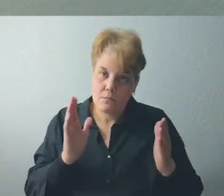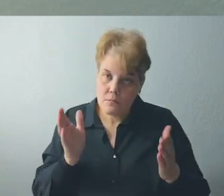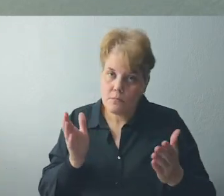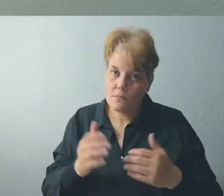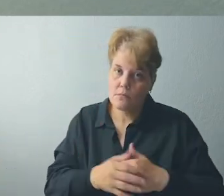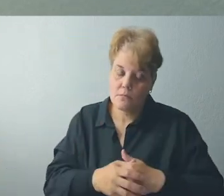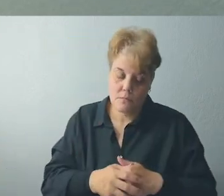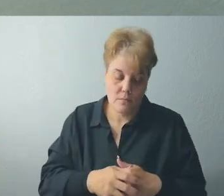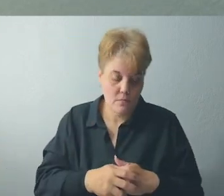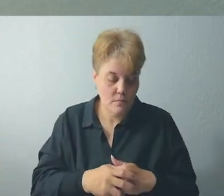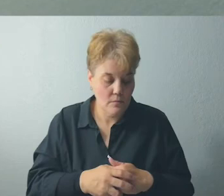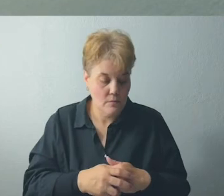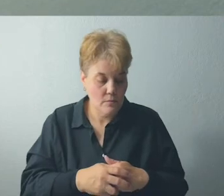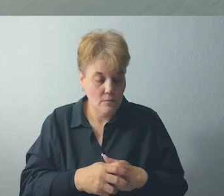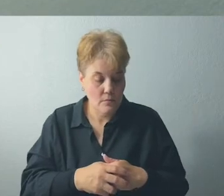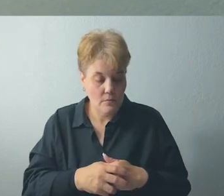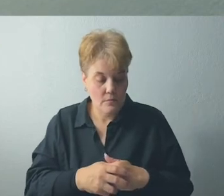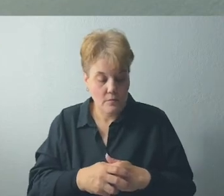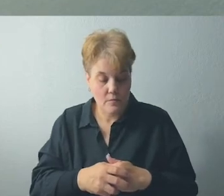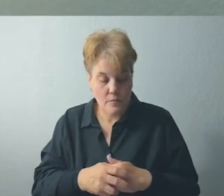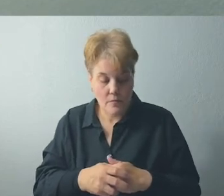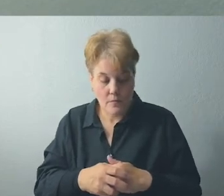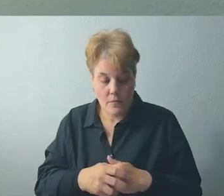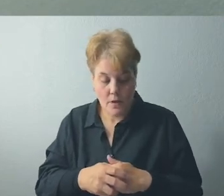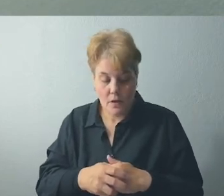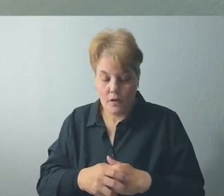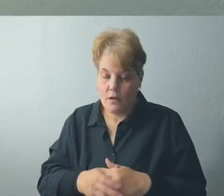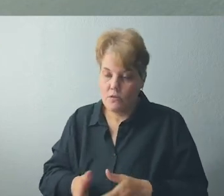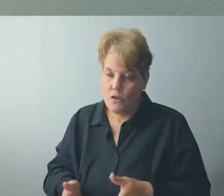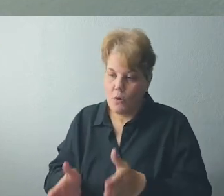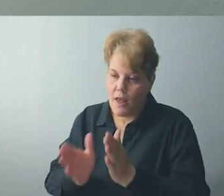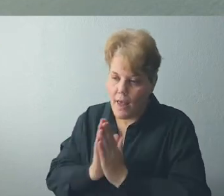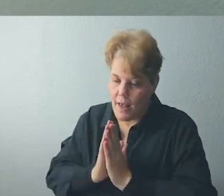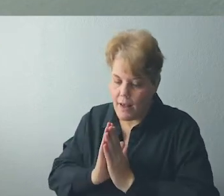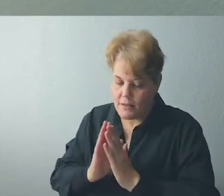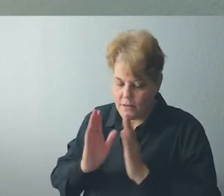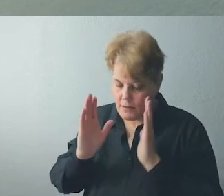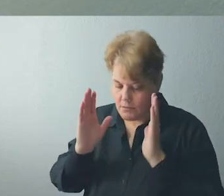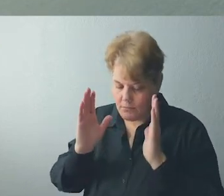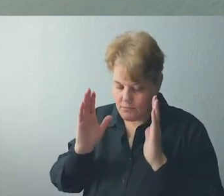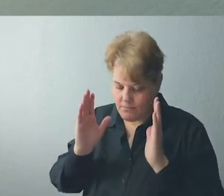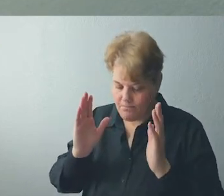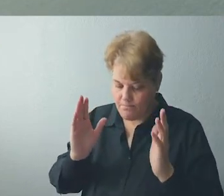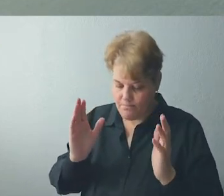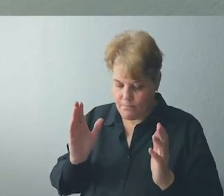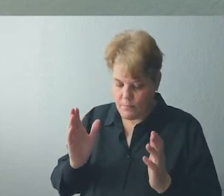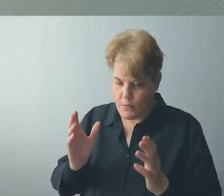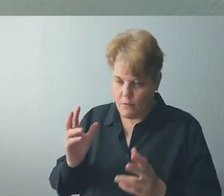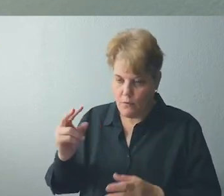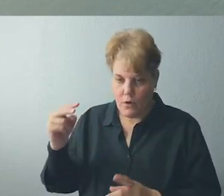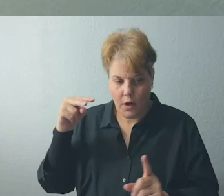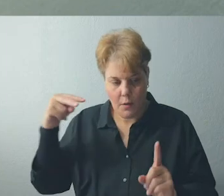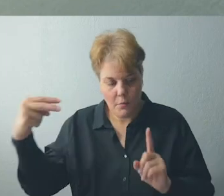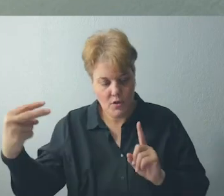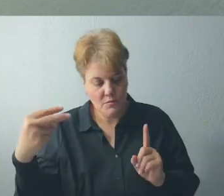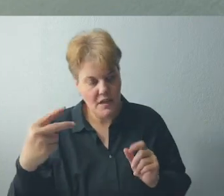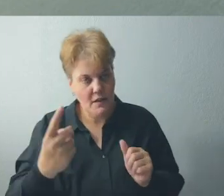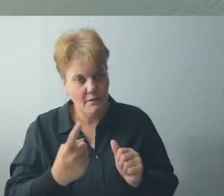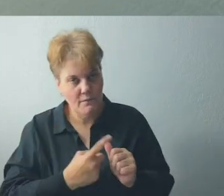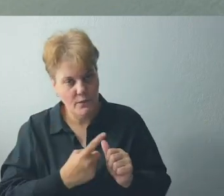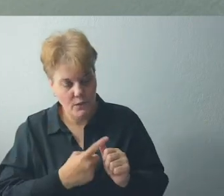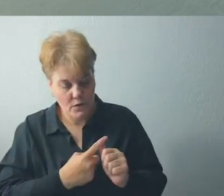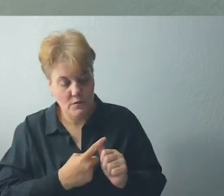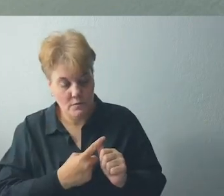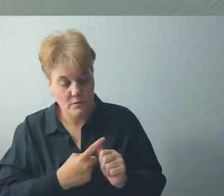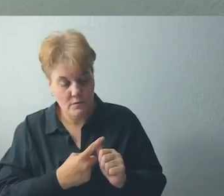Reach out and ask them to interpret the world as they're experiencing it. Be a listener first and